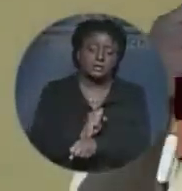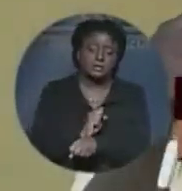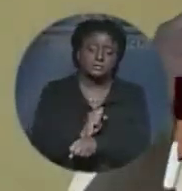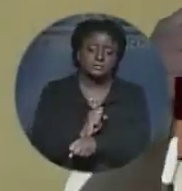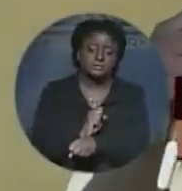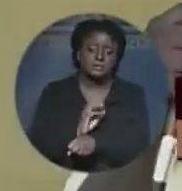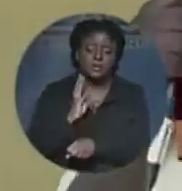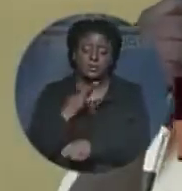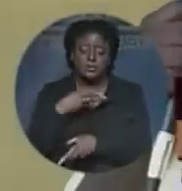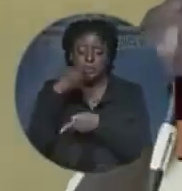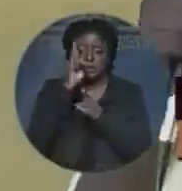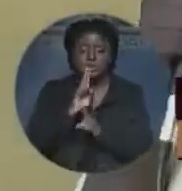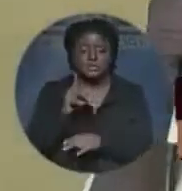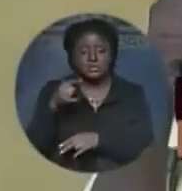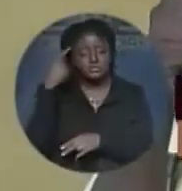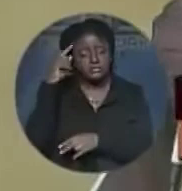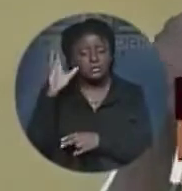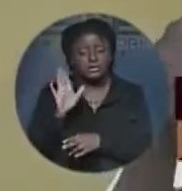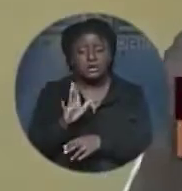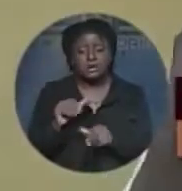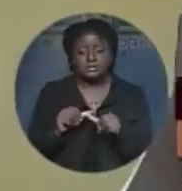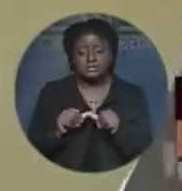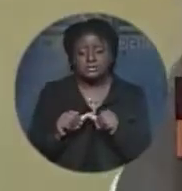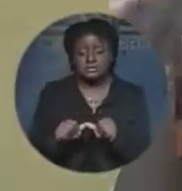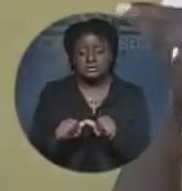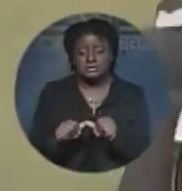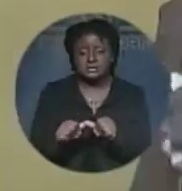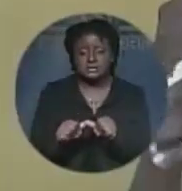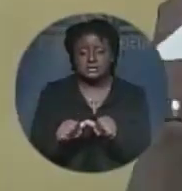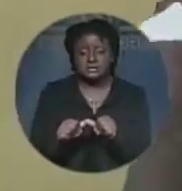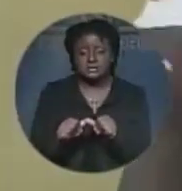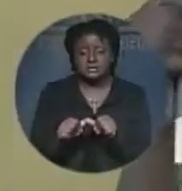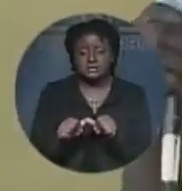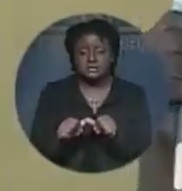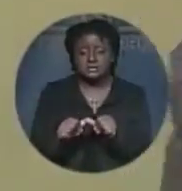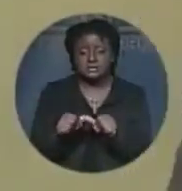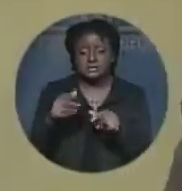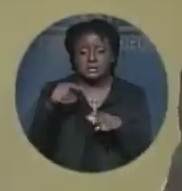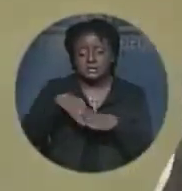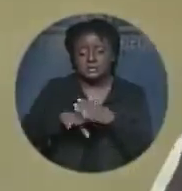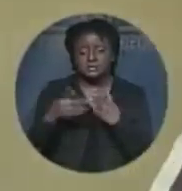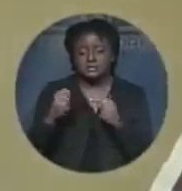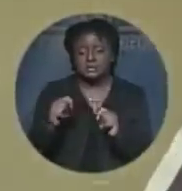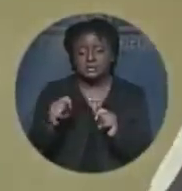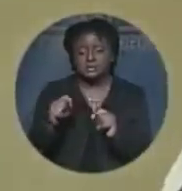We honor you for your persistence in your pursuit of excellence.